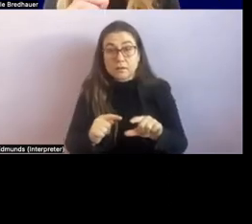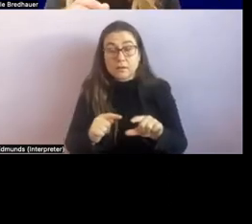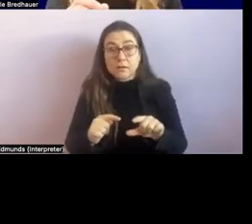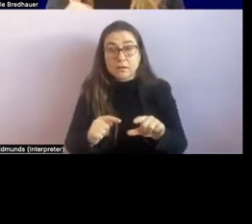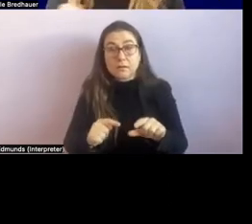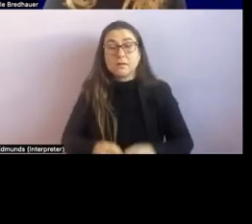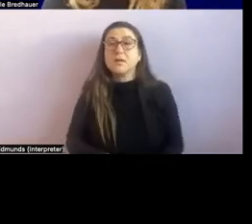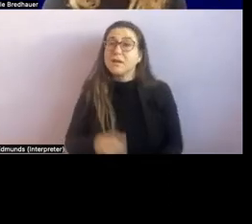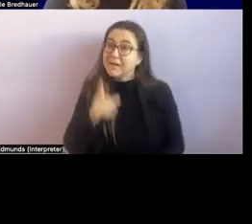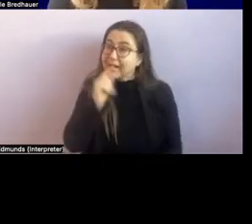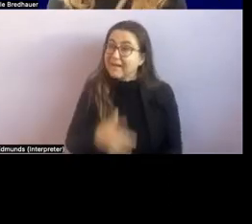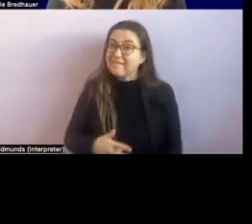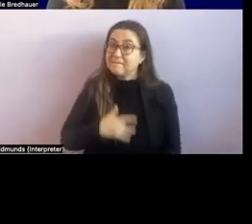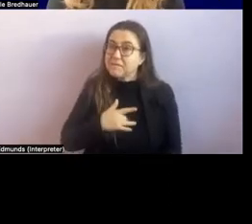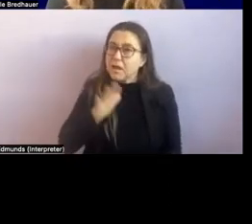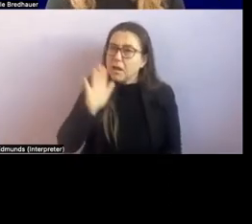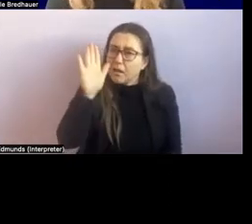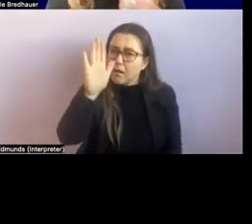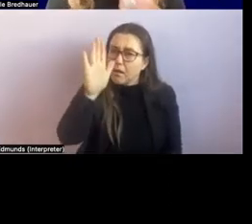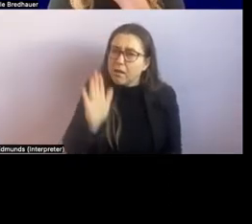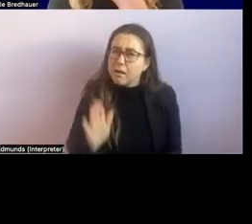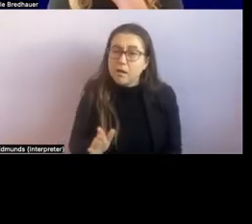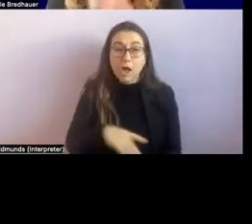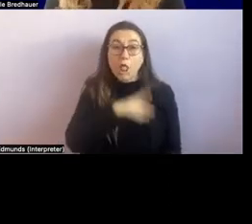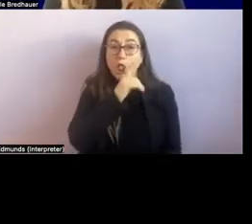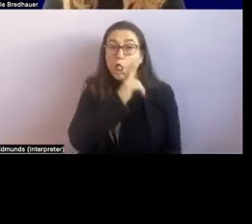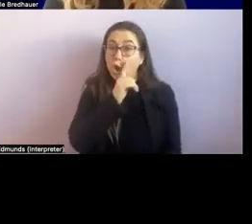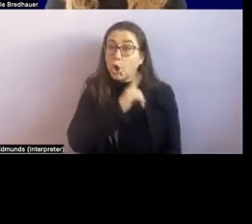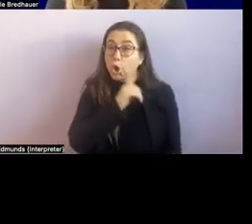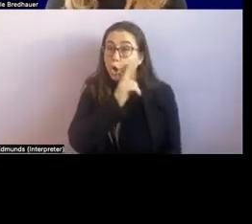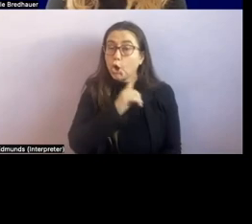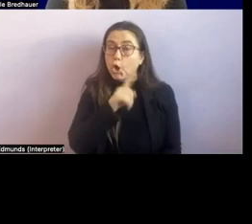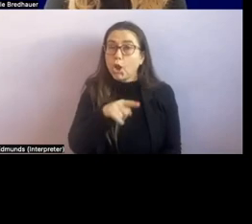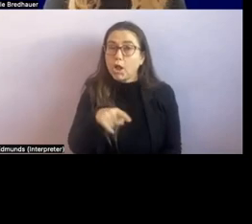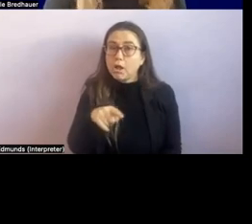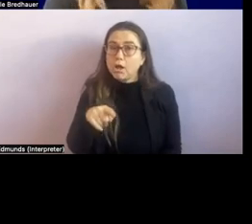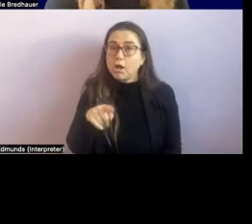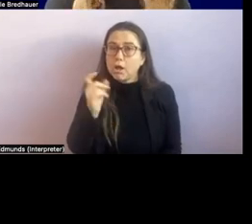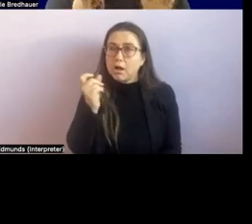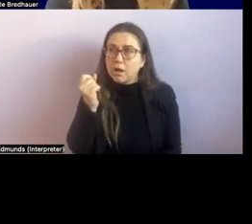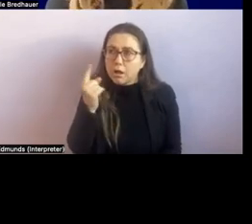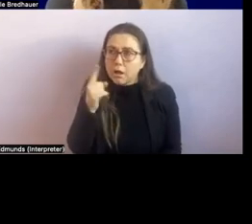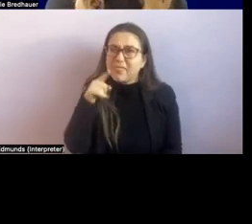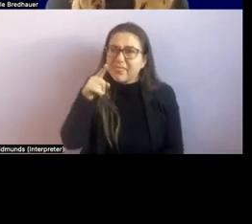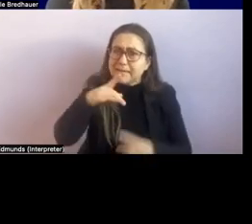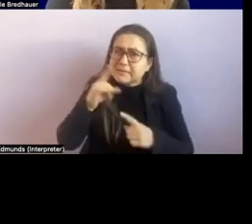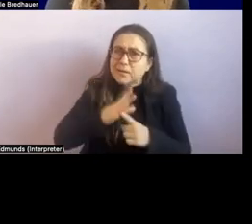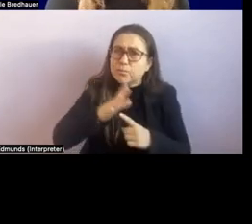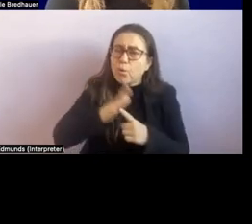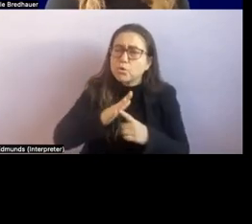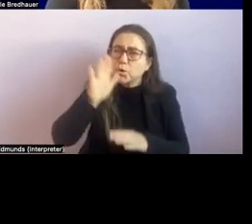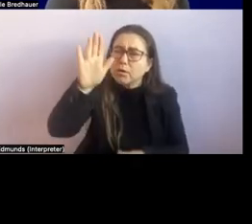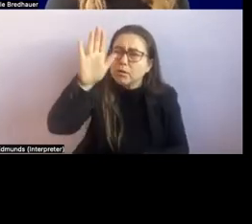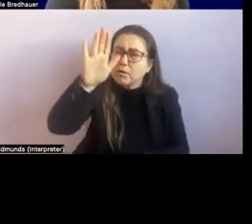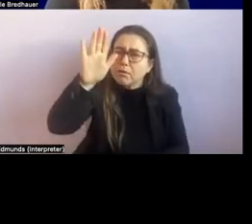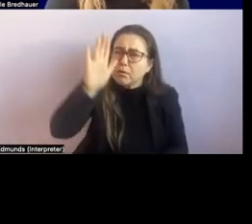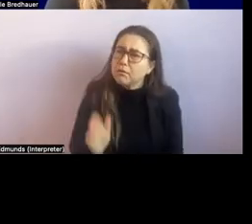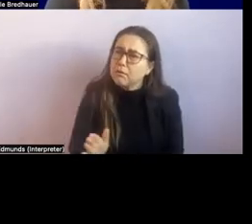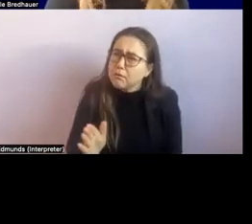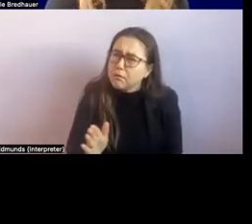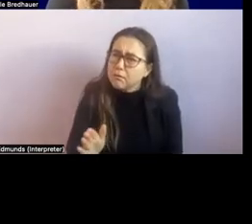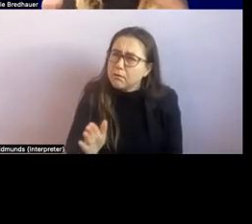um and she's decided that they're good important features um